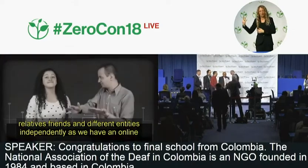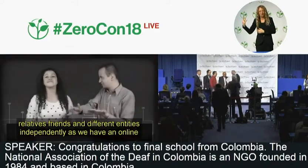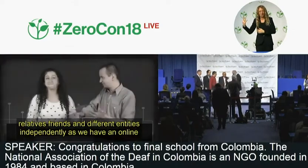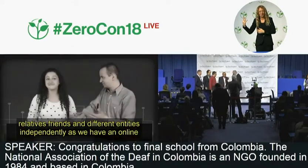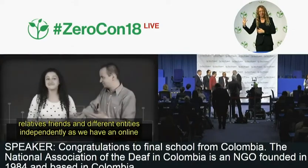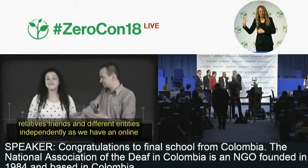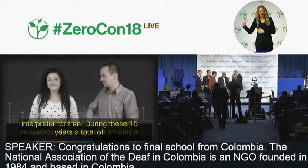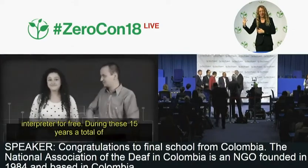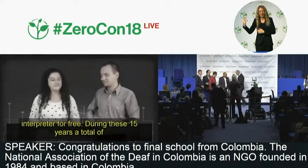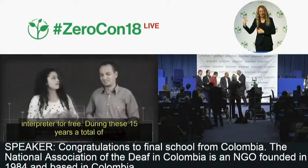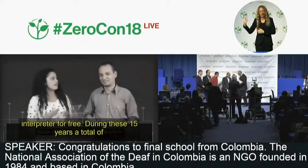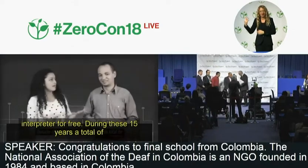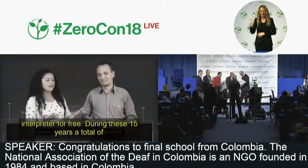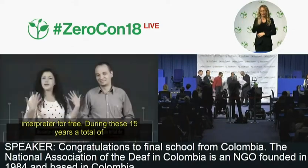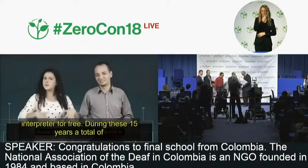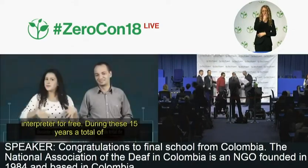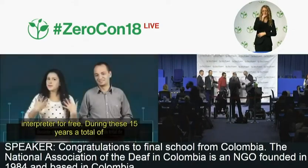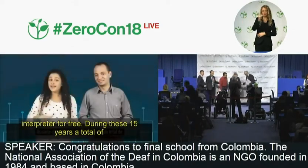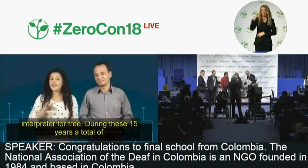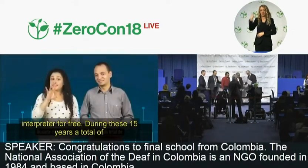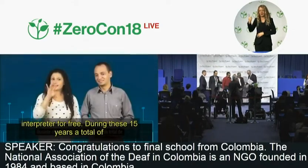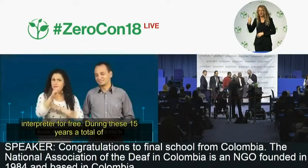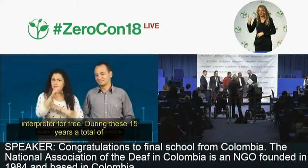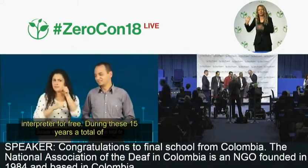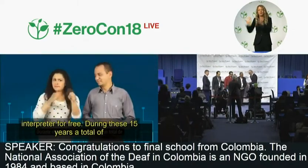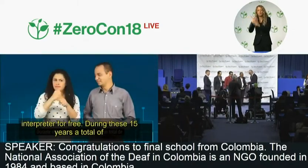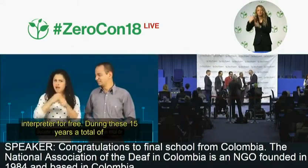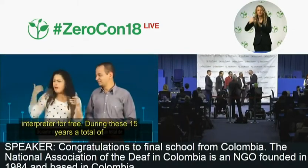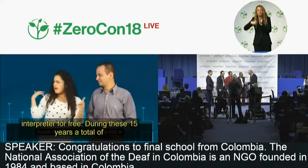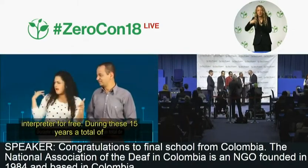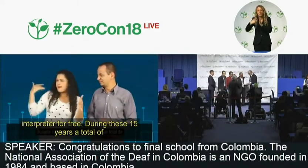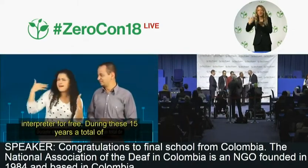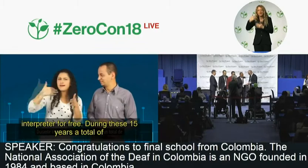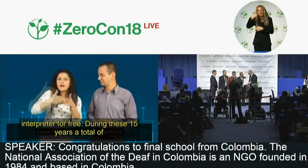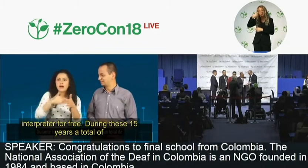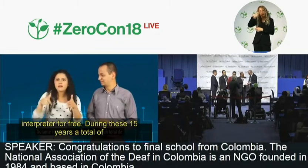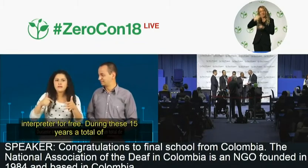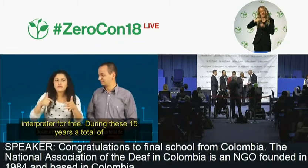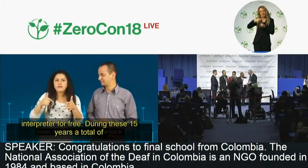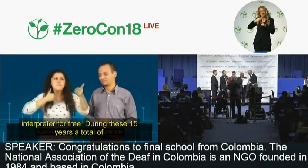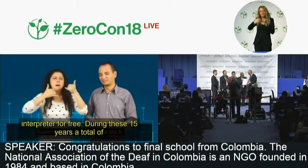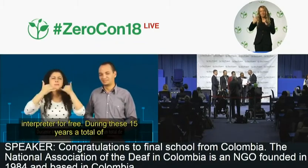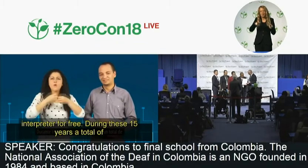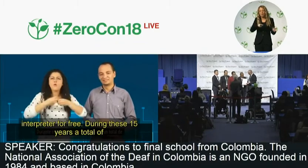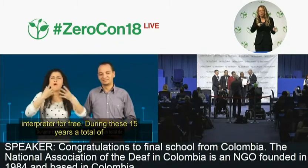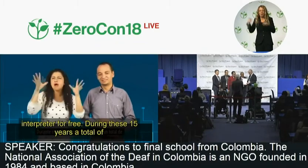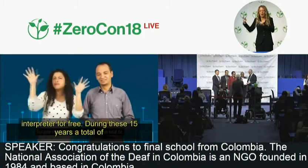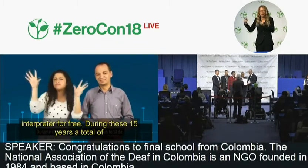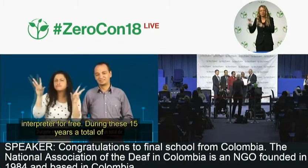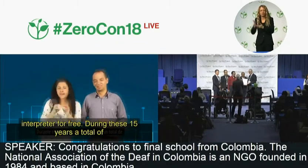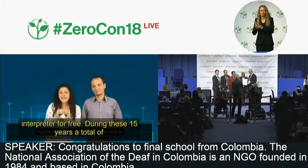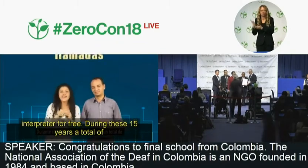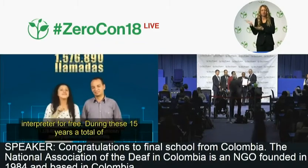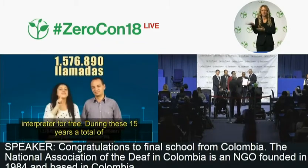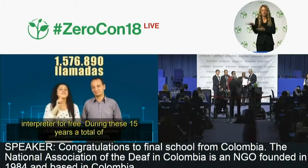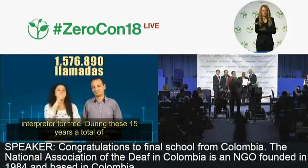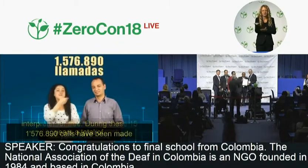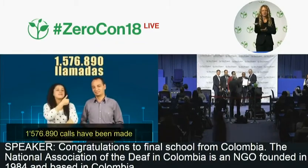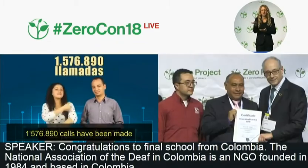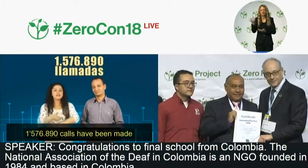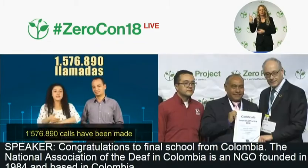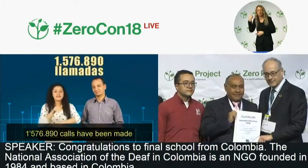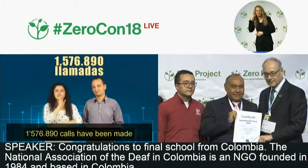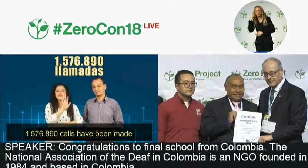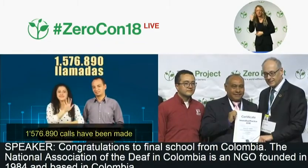Relay Service, which enables telephone communication between deaf and hearing people by means